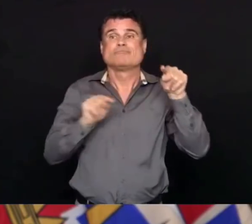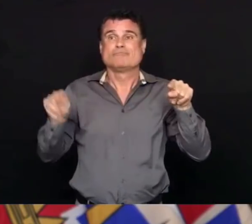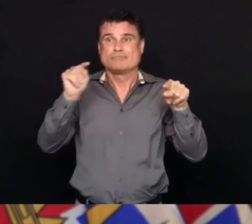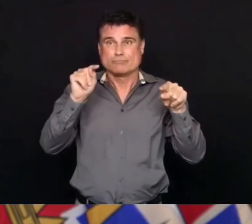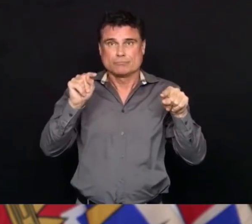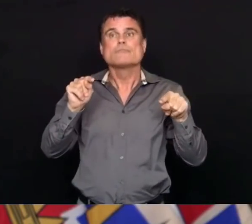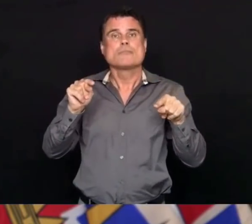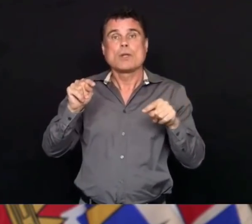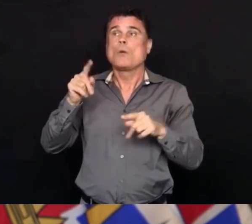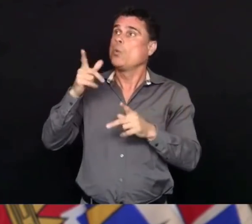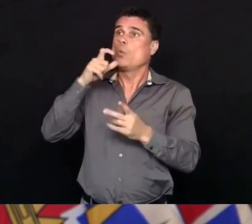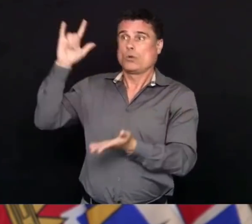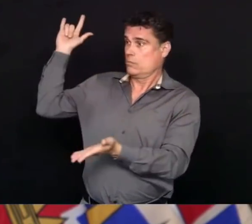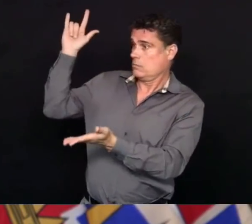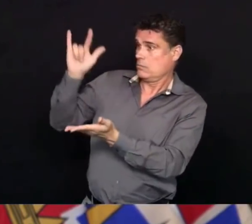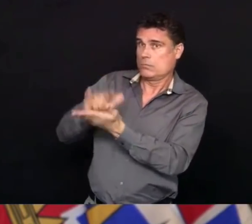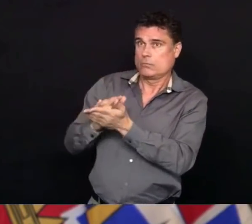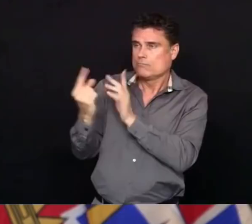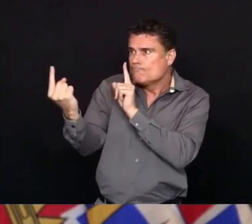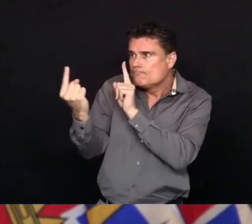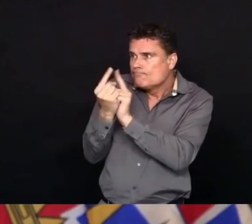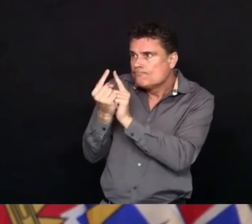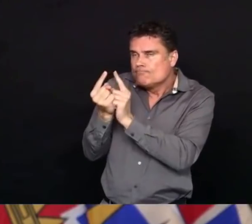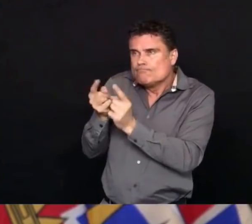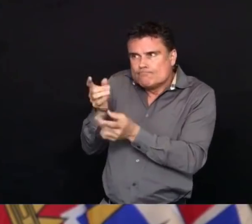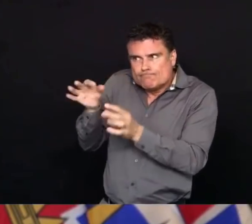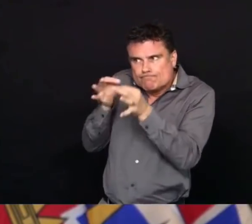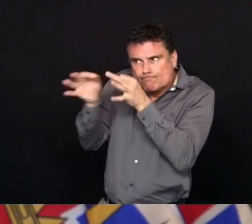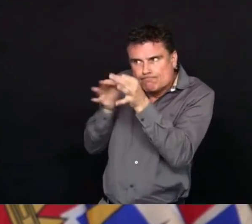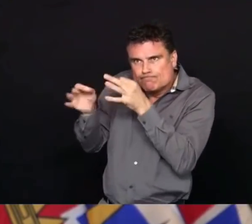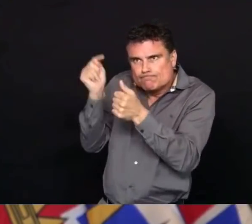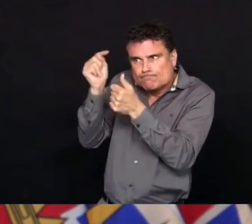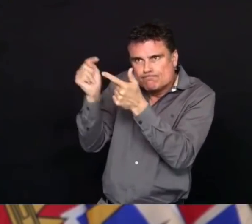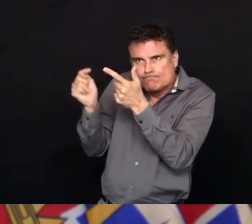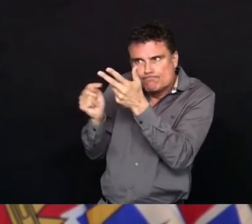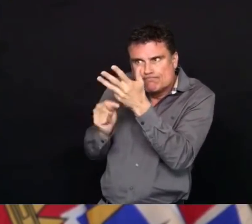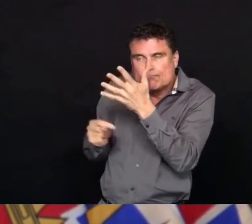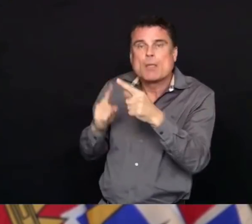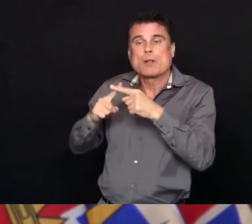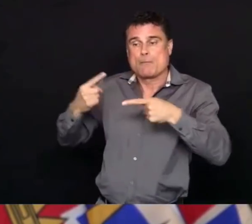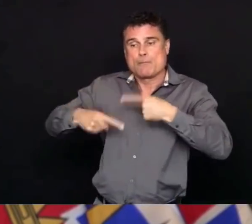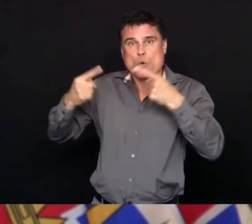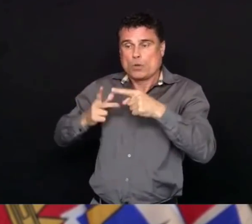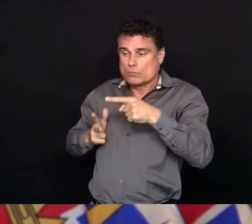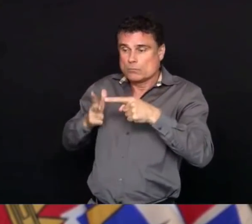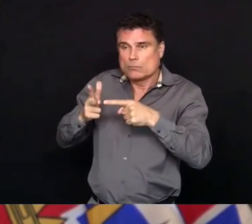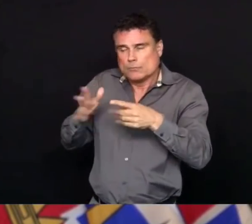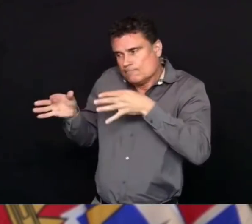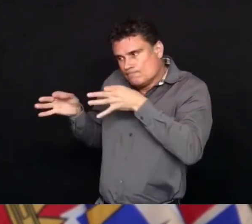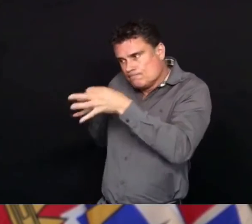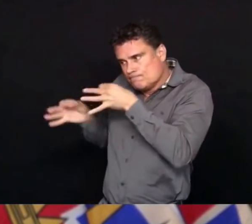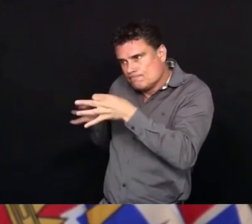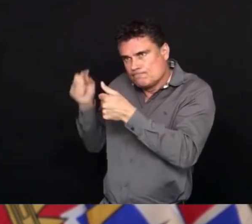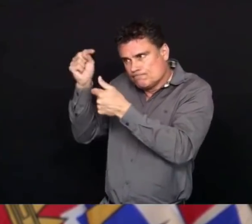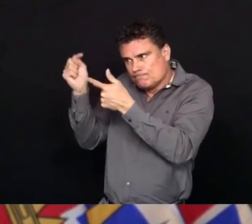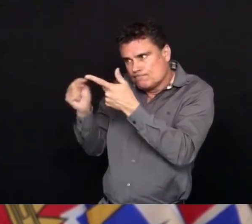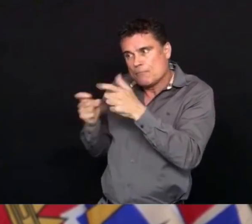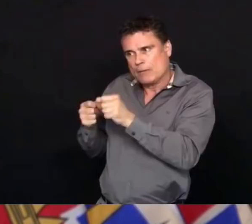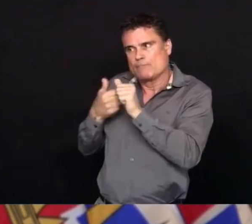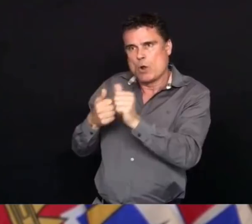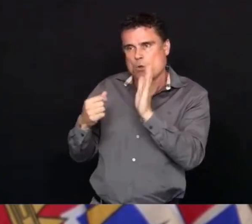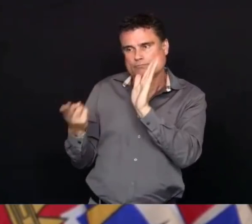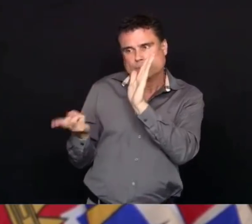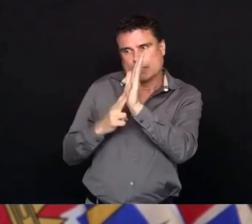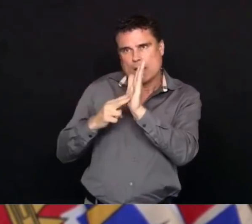and they're supporting travellers who are coming back to BC to self-isolate. They're assessing their self-isolation plans and